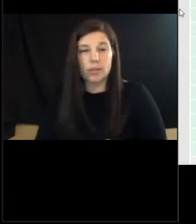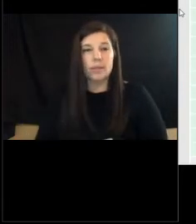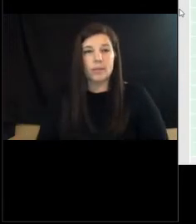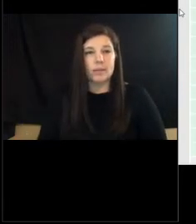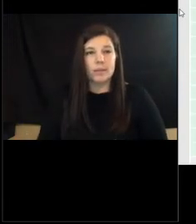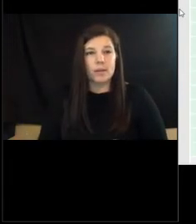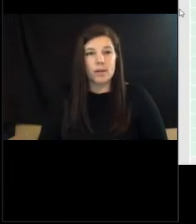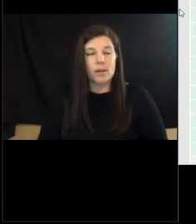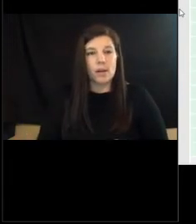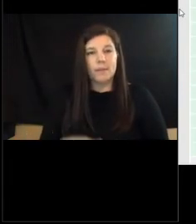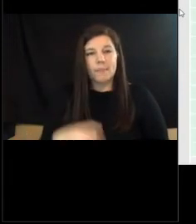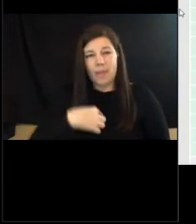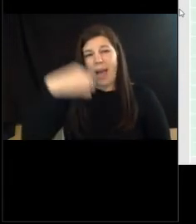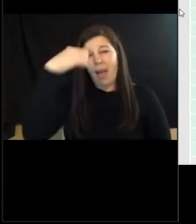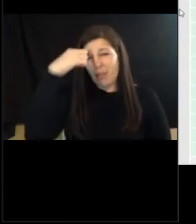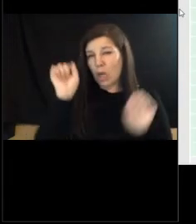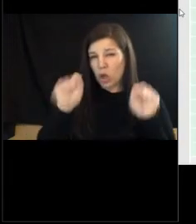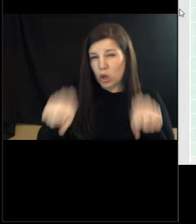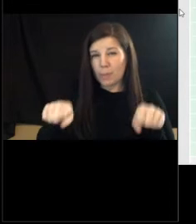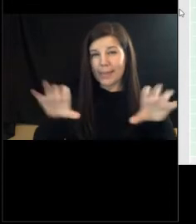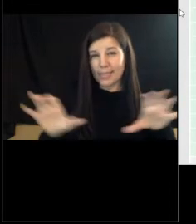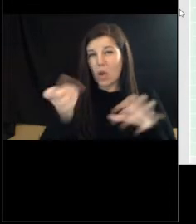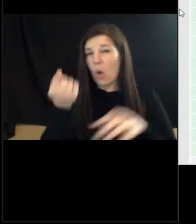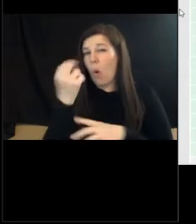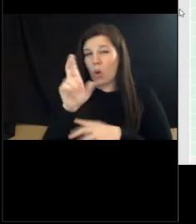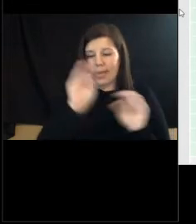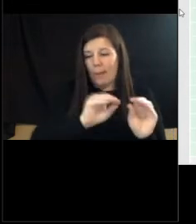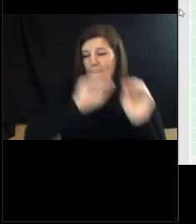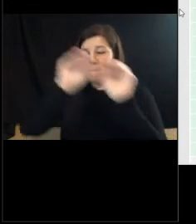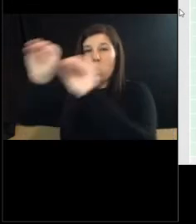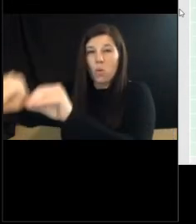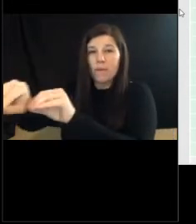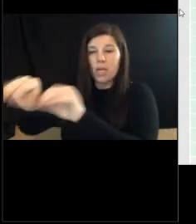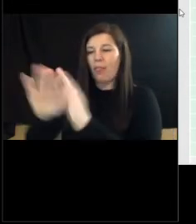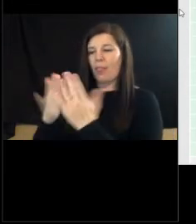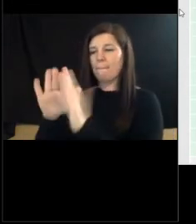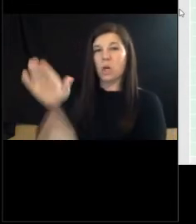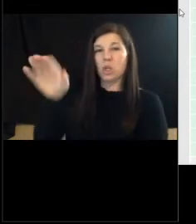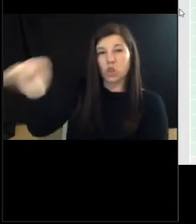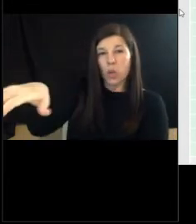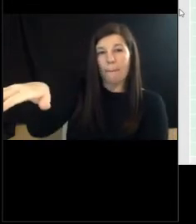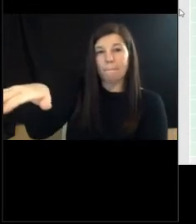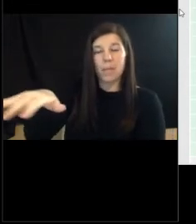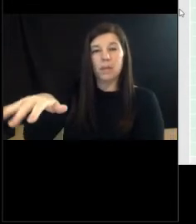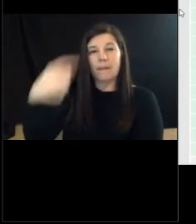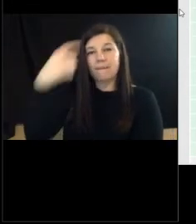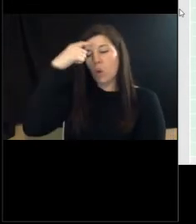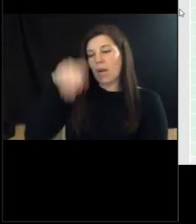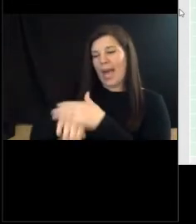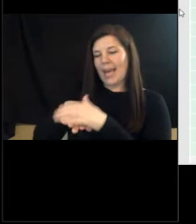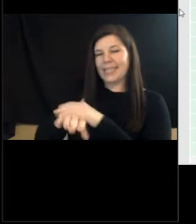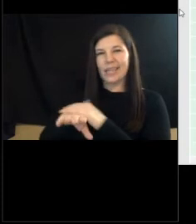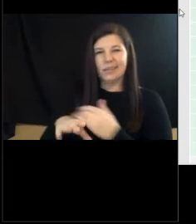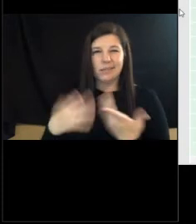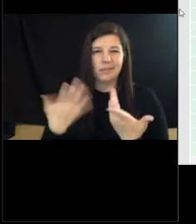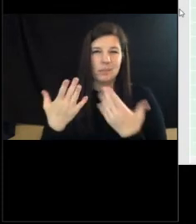I think that can either can be done or we could relocate the book drop so that we could have access for the driver to drop off the